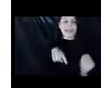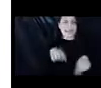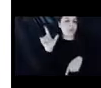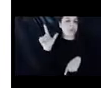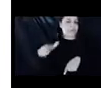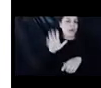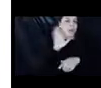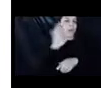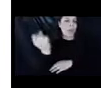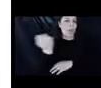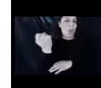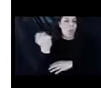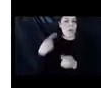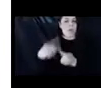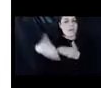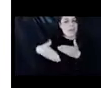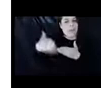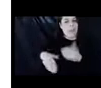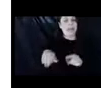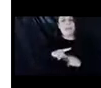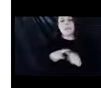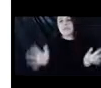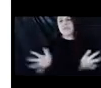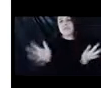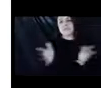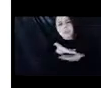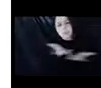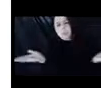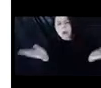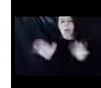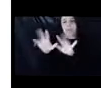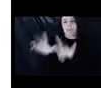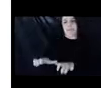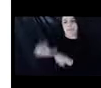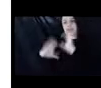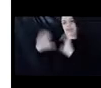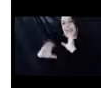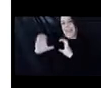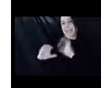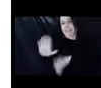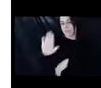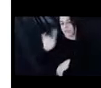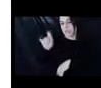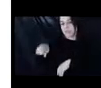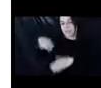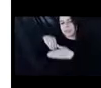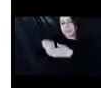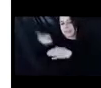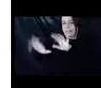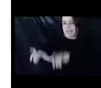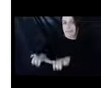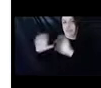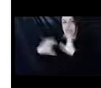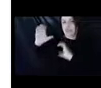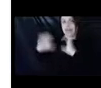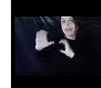we do really encourage folks to put questions in the chat, uh, questions and comments, um, in the chat so that